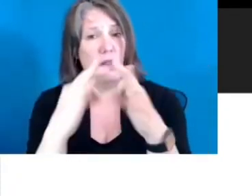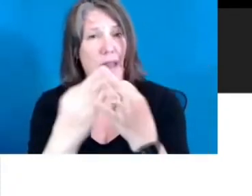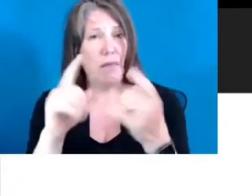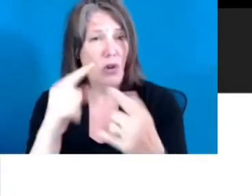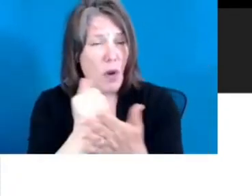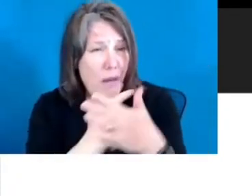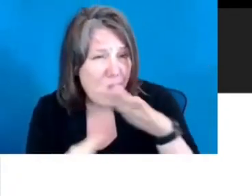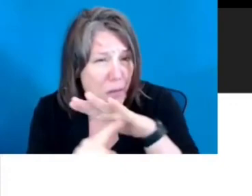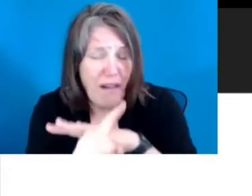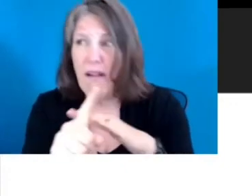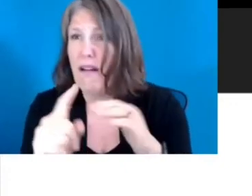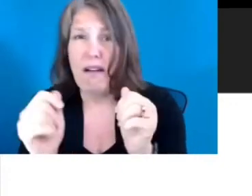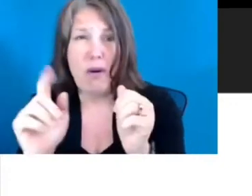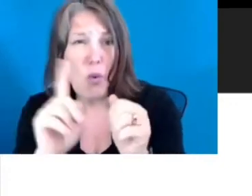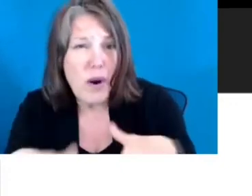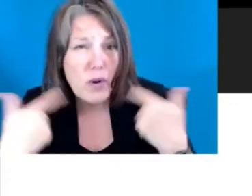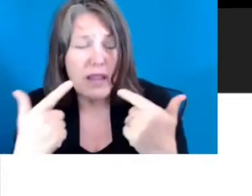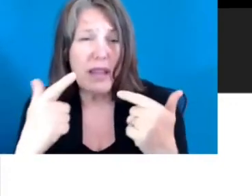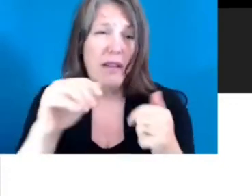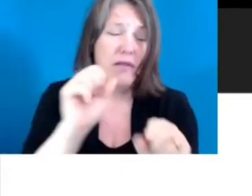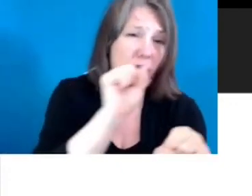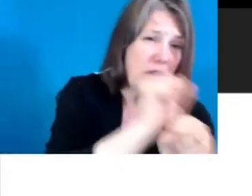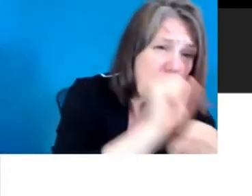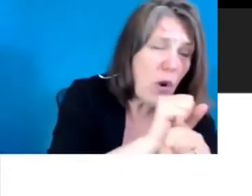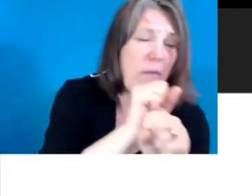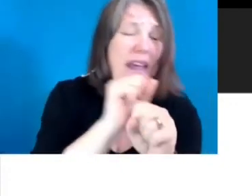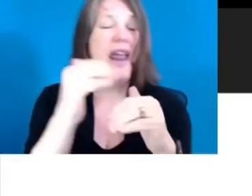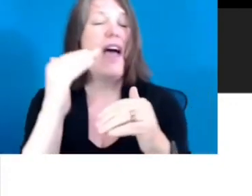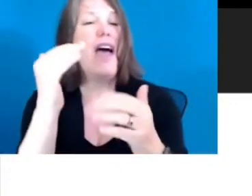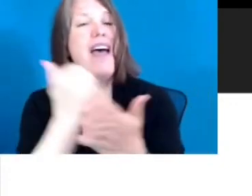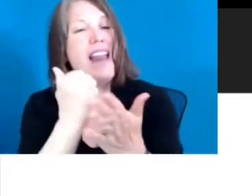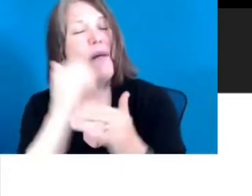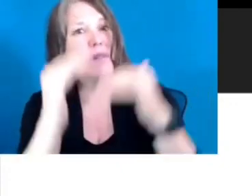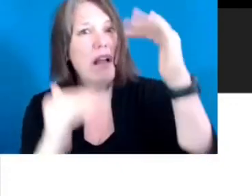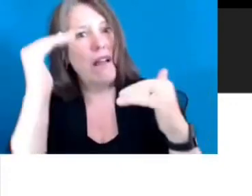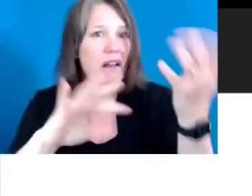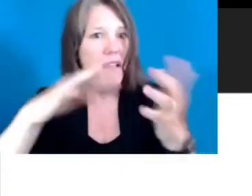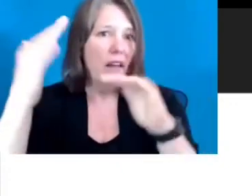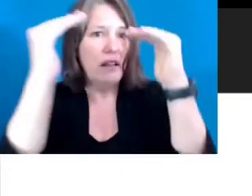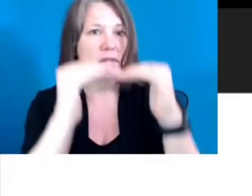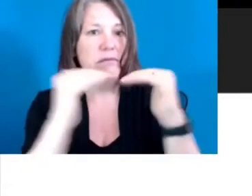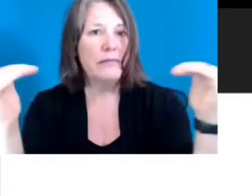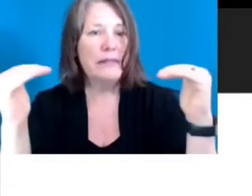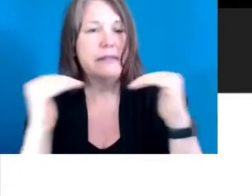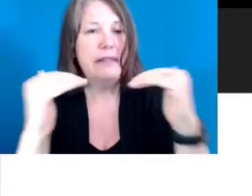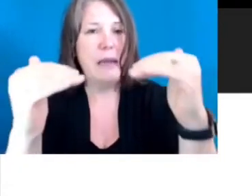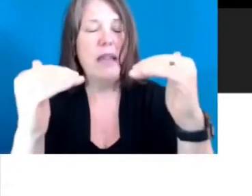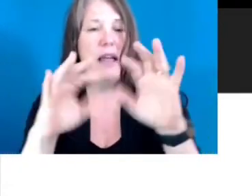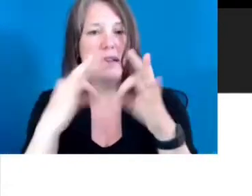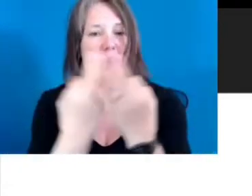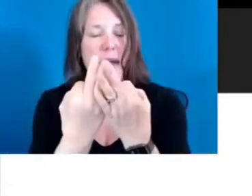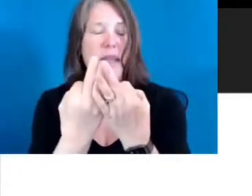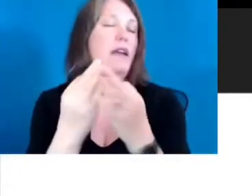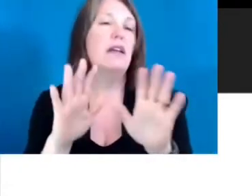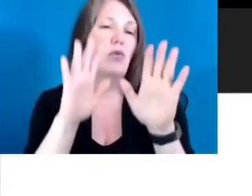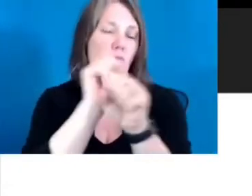them navigate housing, to help them navigate employment, helps to stabilize a family. They build a great network, a great group of partners,